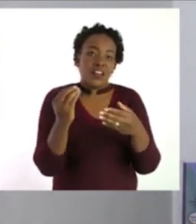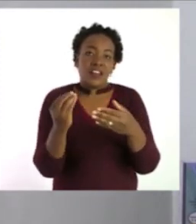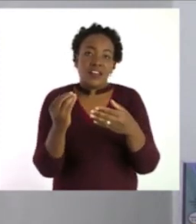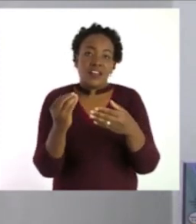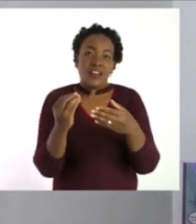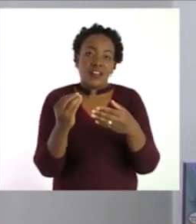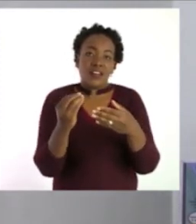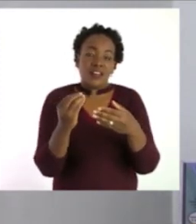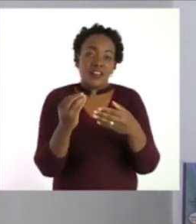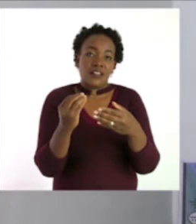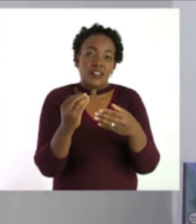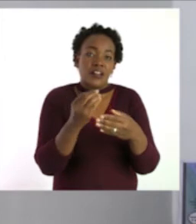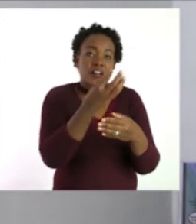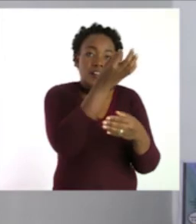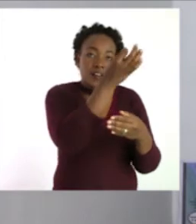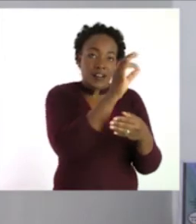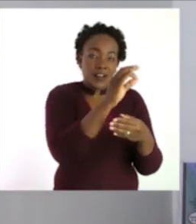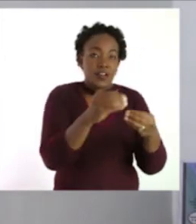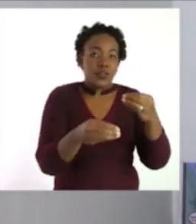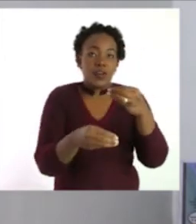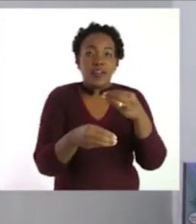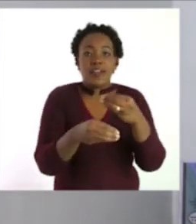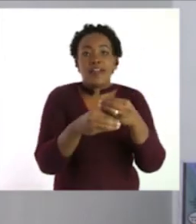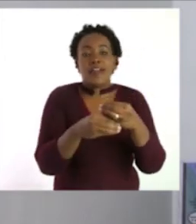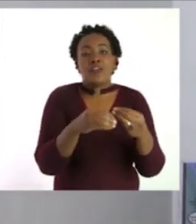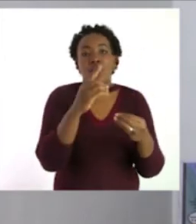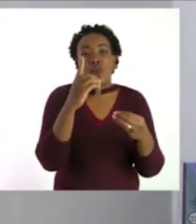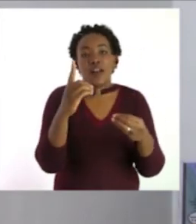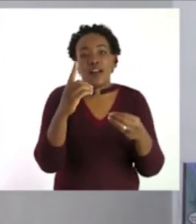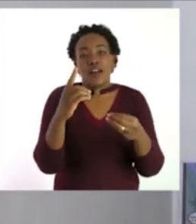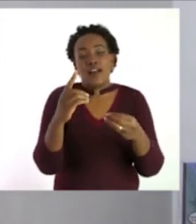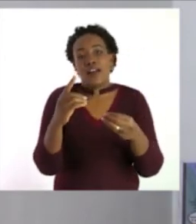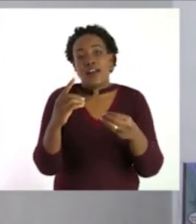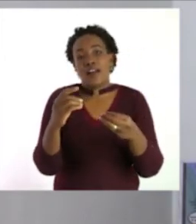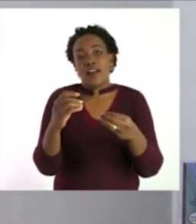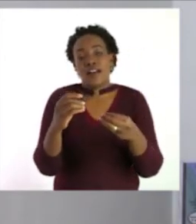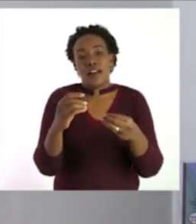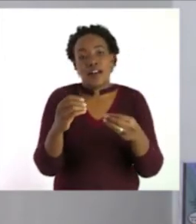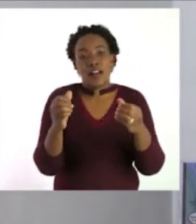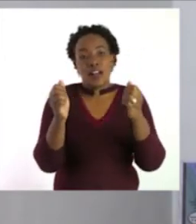9 plus 1 equals to 10.